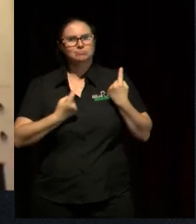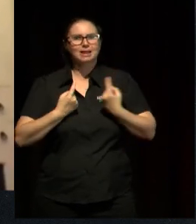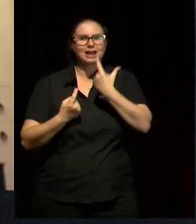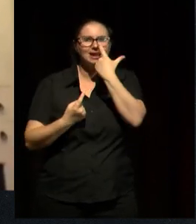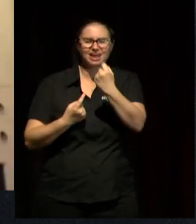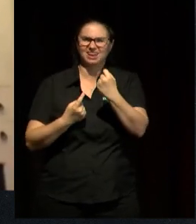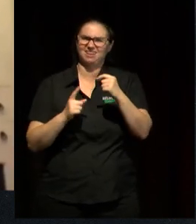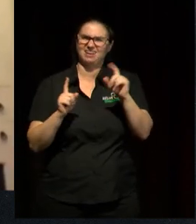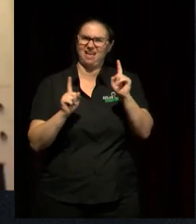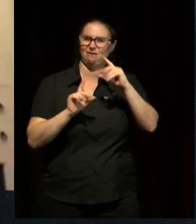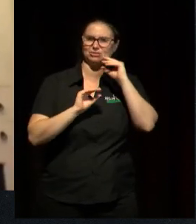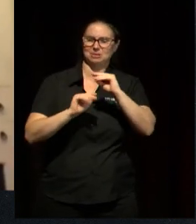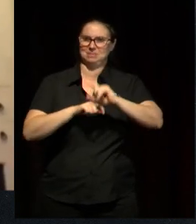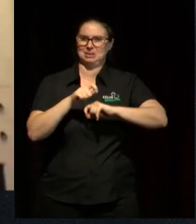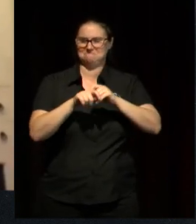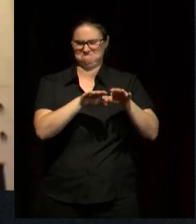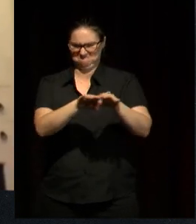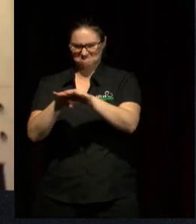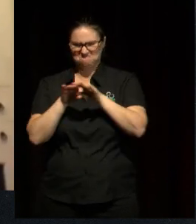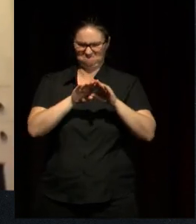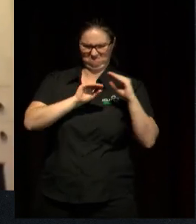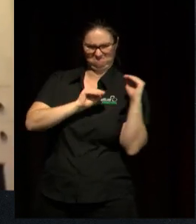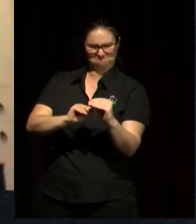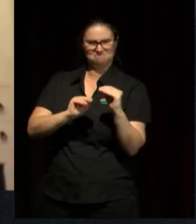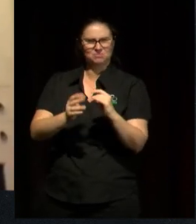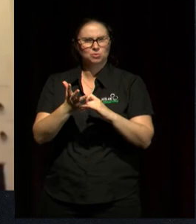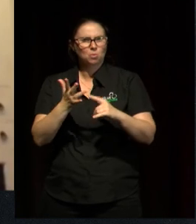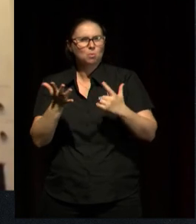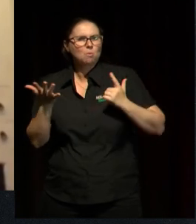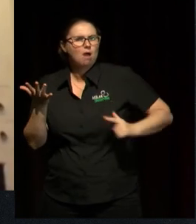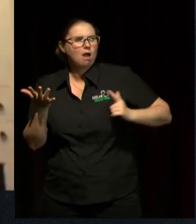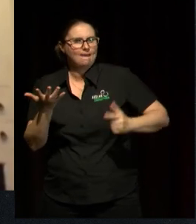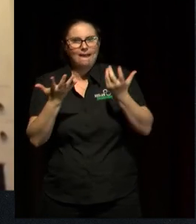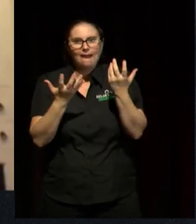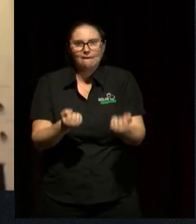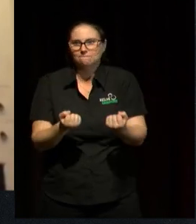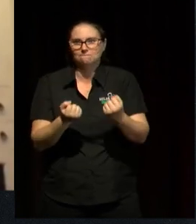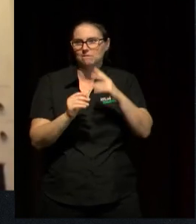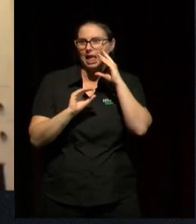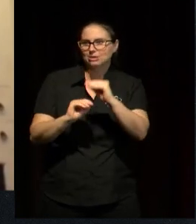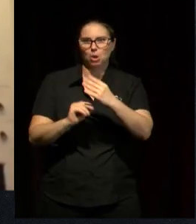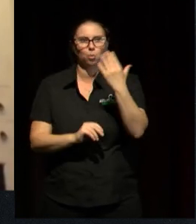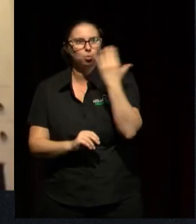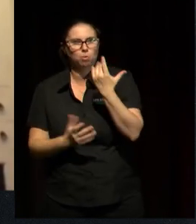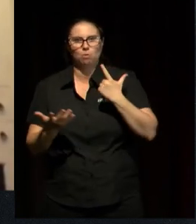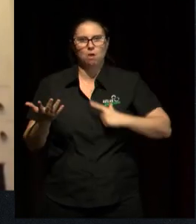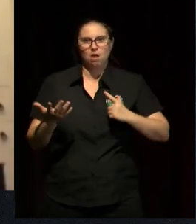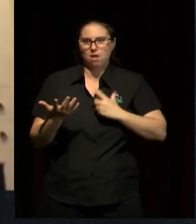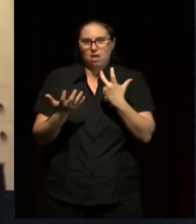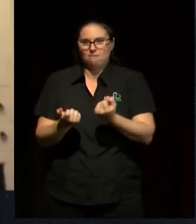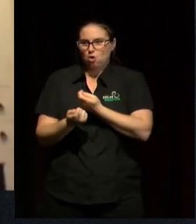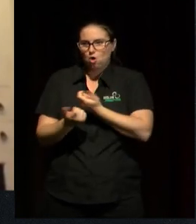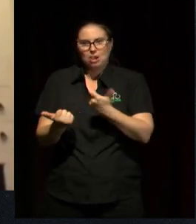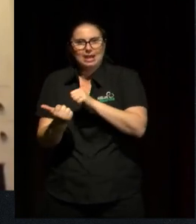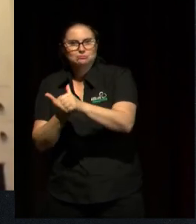conversation about why we have education and what is the purpose of early childhood education. It's not just about being a workforce productivity